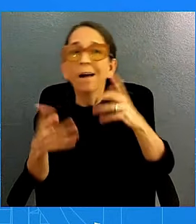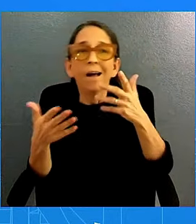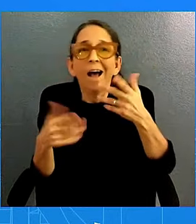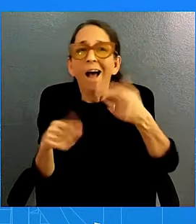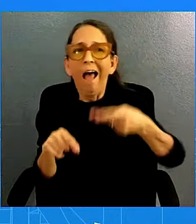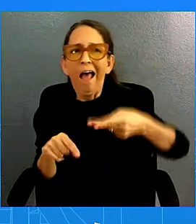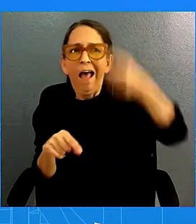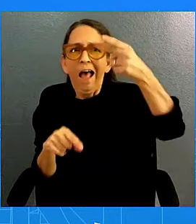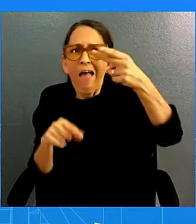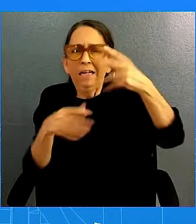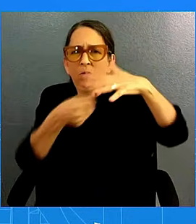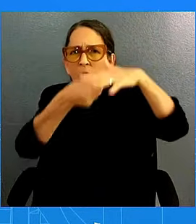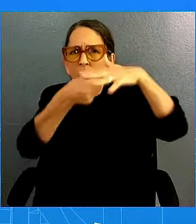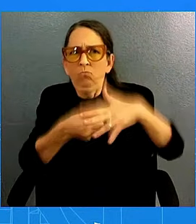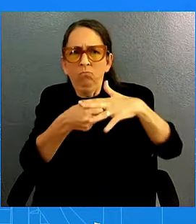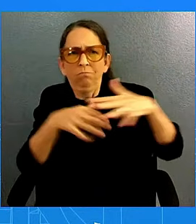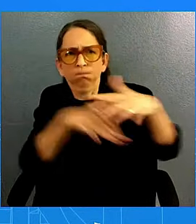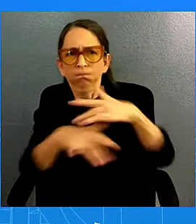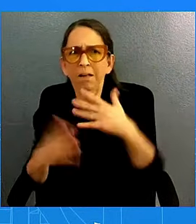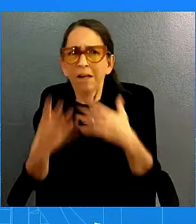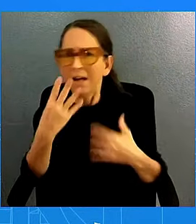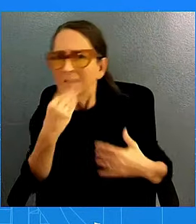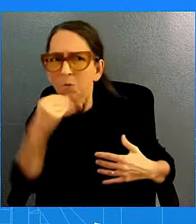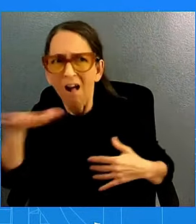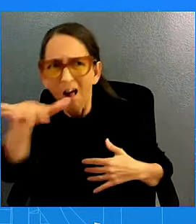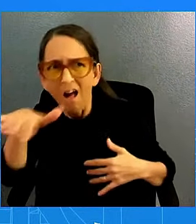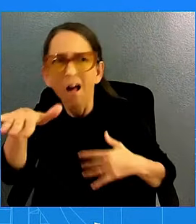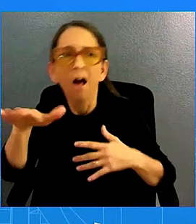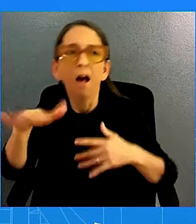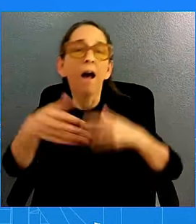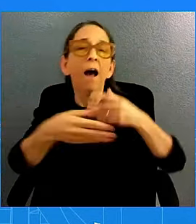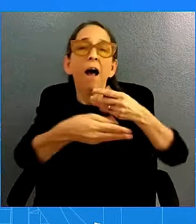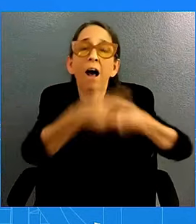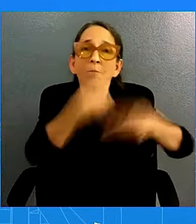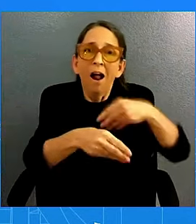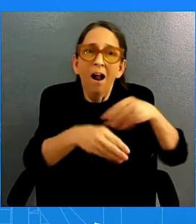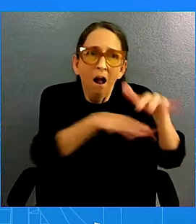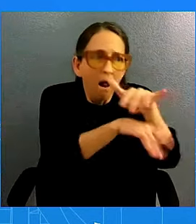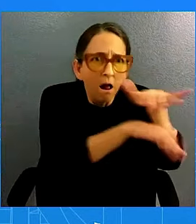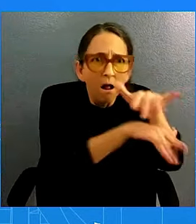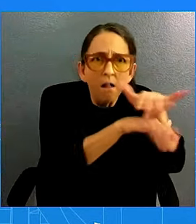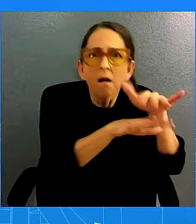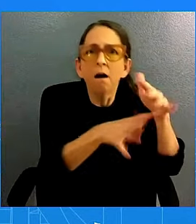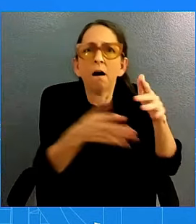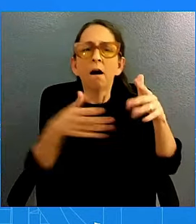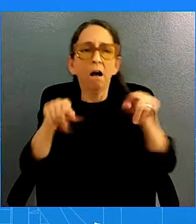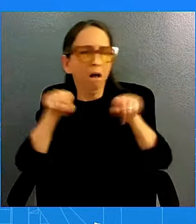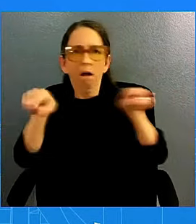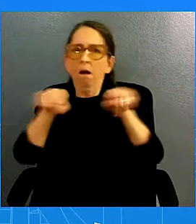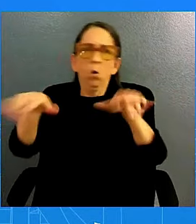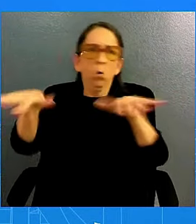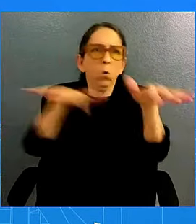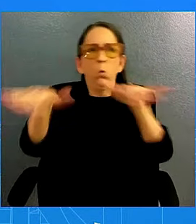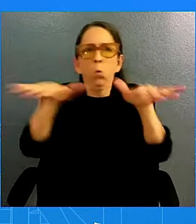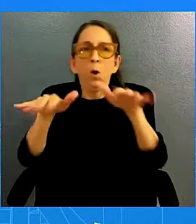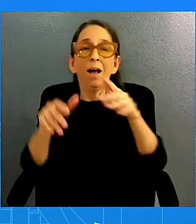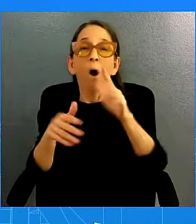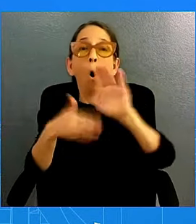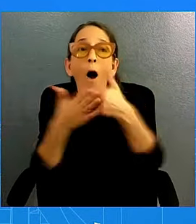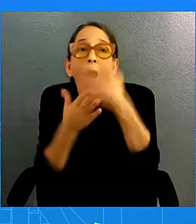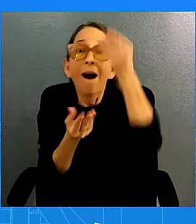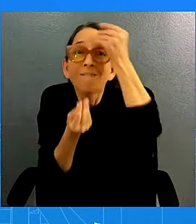Hezbollah up at that border, the blue line specifically. All I can tell you is even as recently as a couple of days ago,